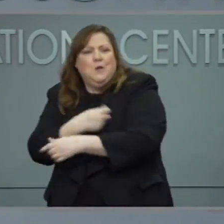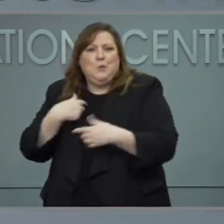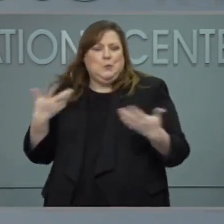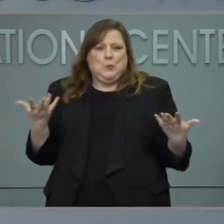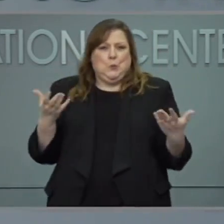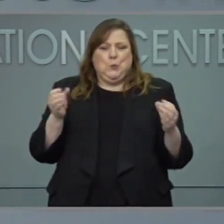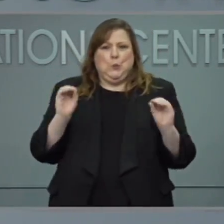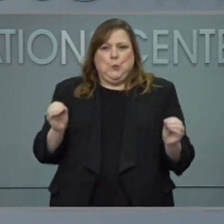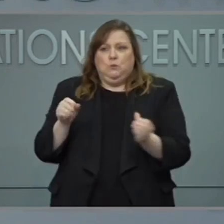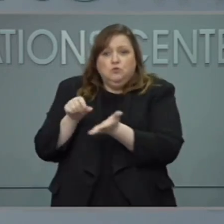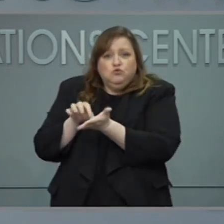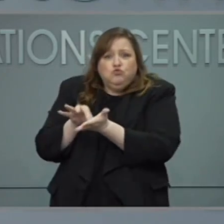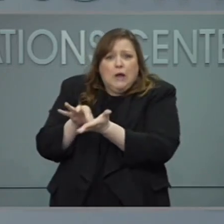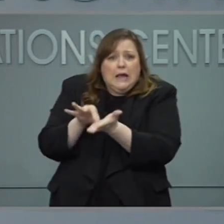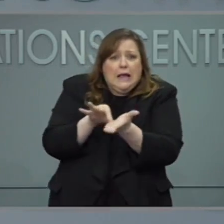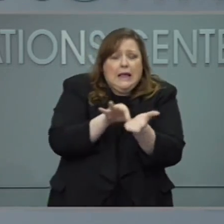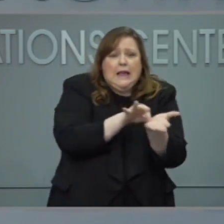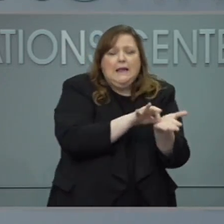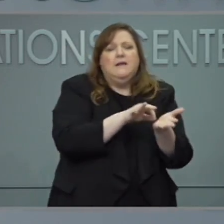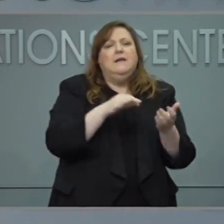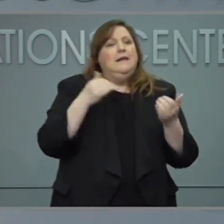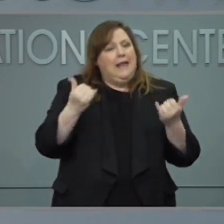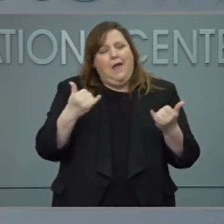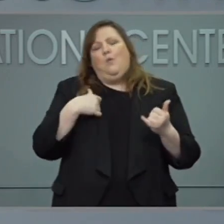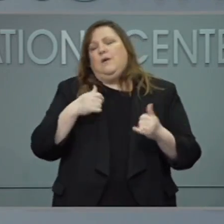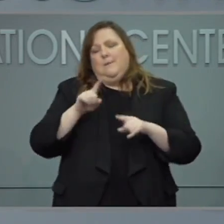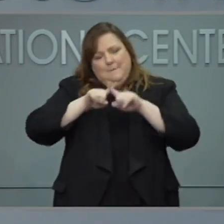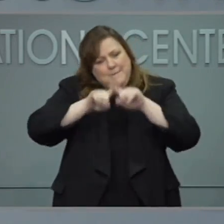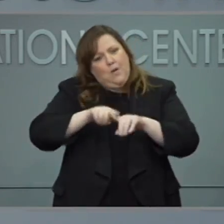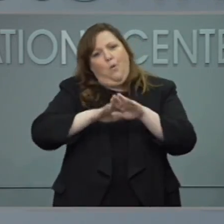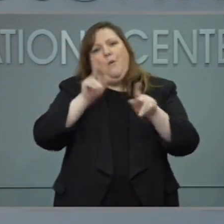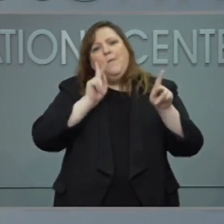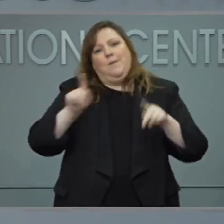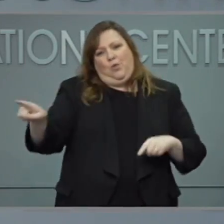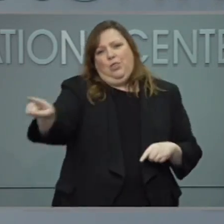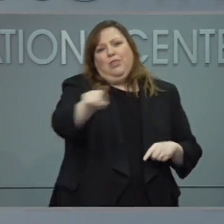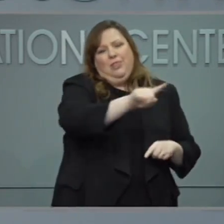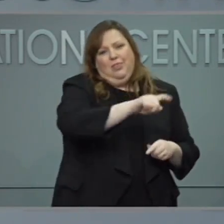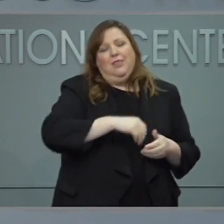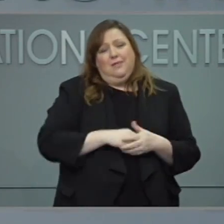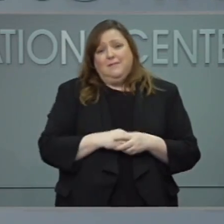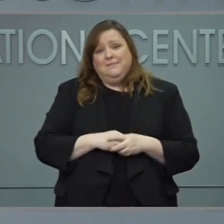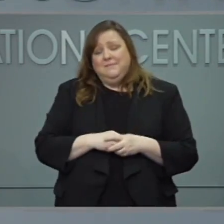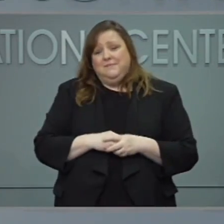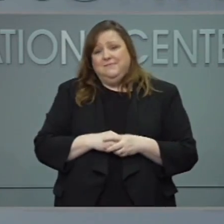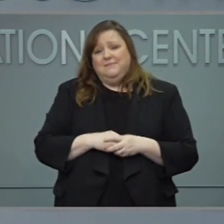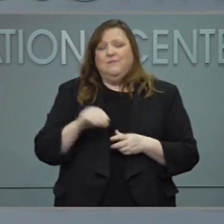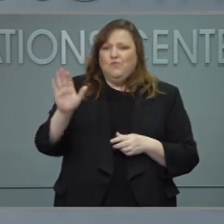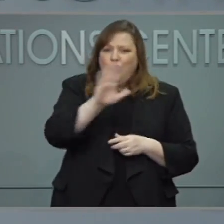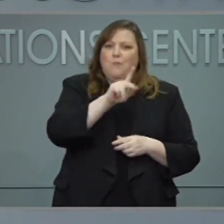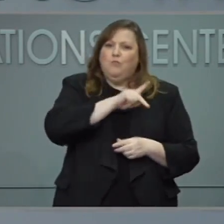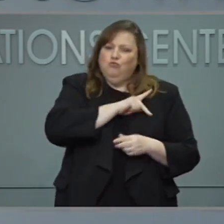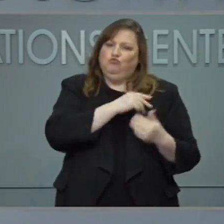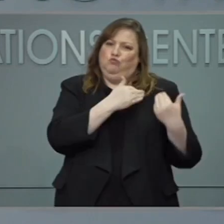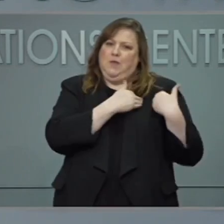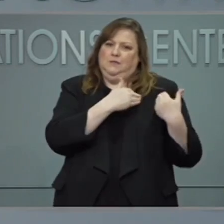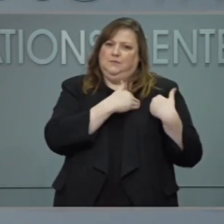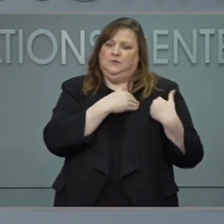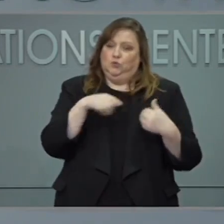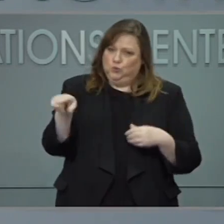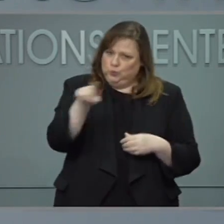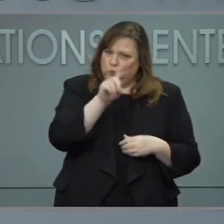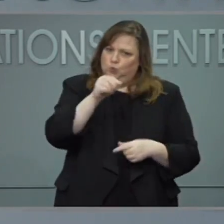the personal responsibility comes in. We're going to expect people to do the right thing. Those who are vaccinated,